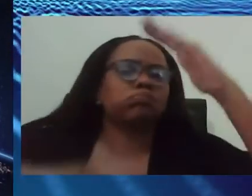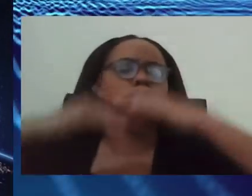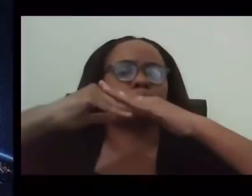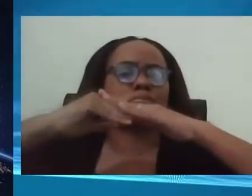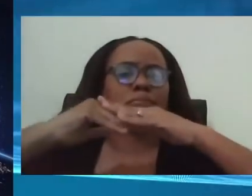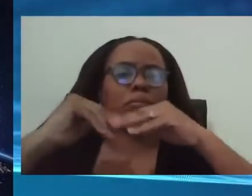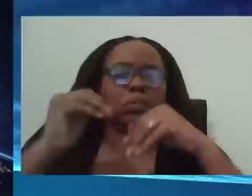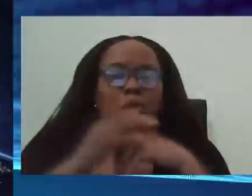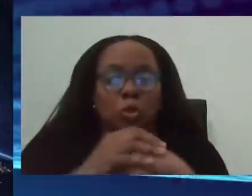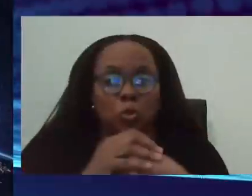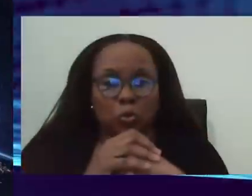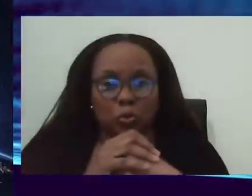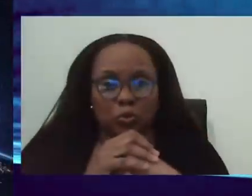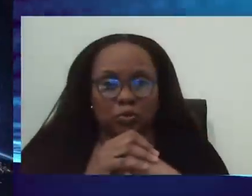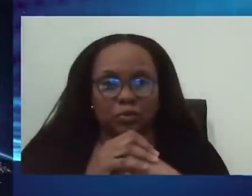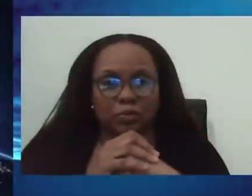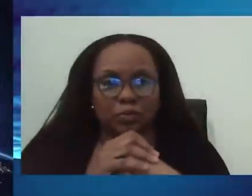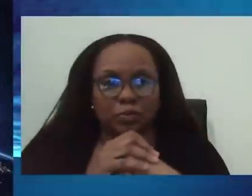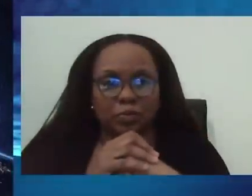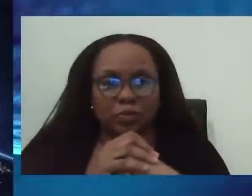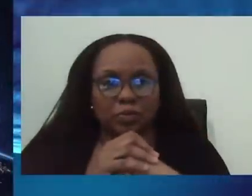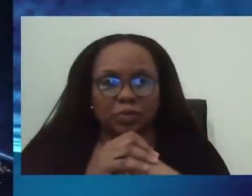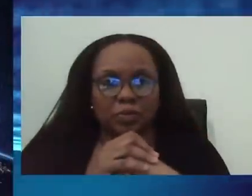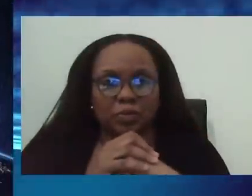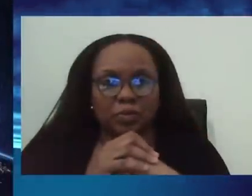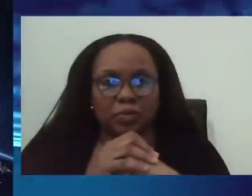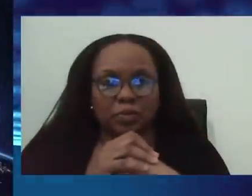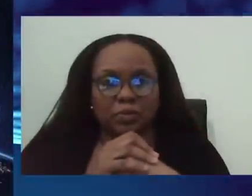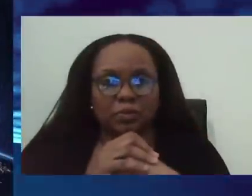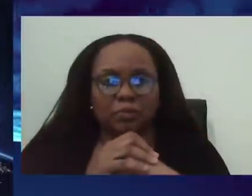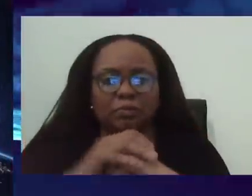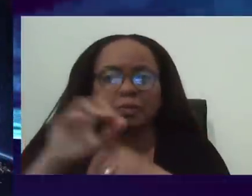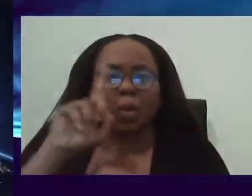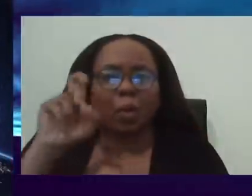question for Dr. Sobers-Granham as well.